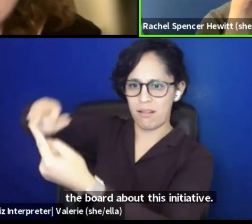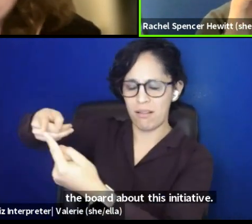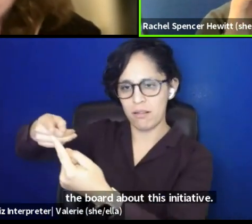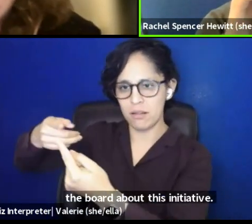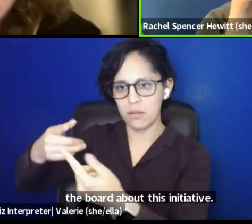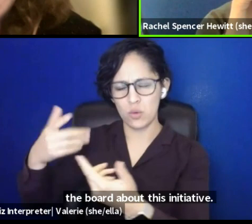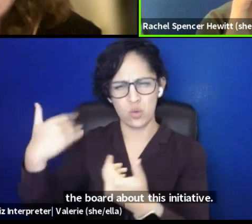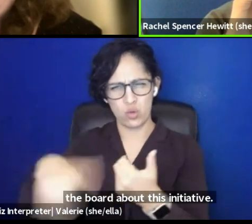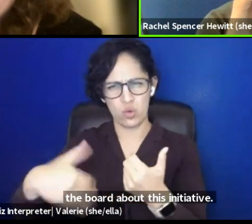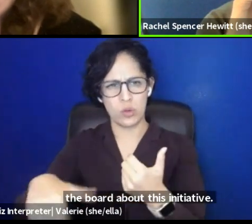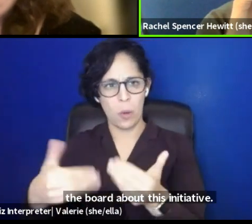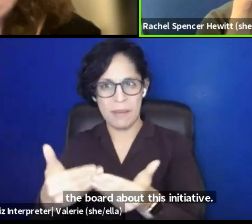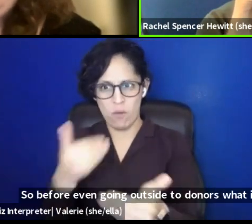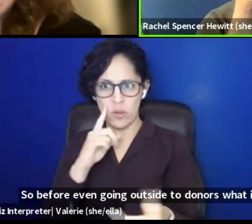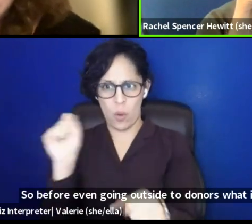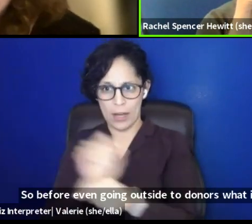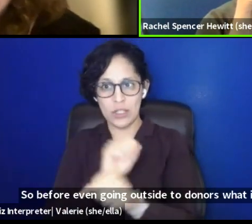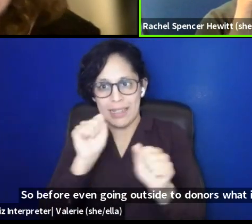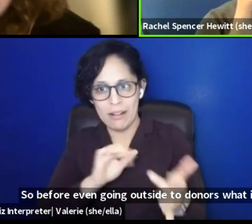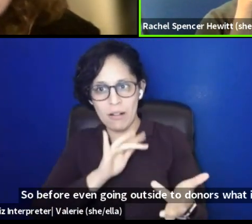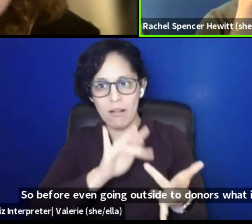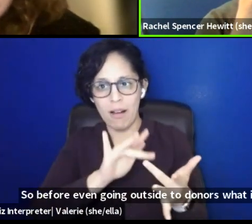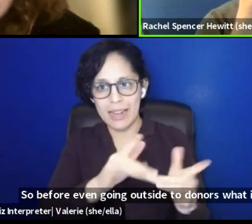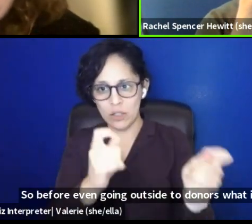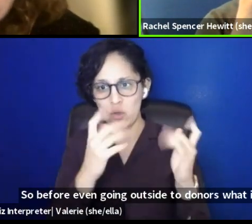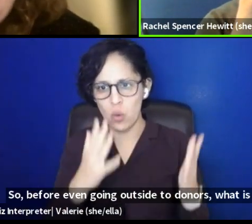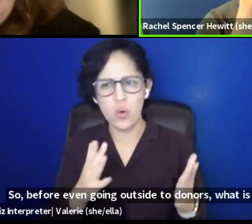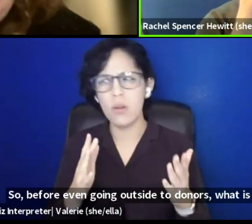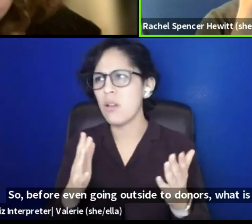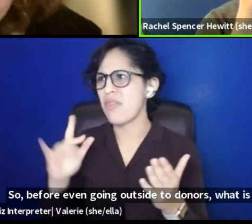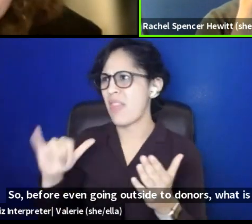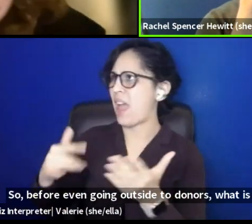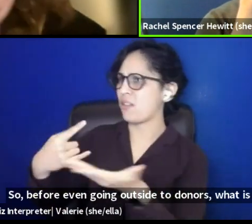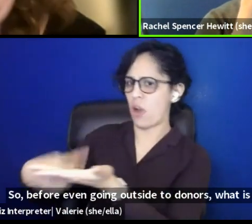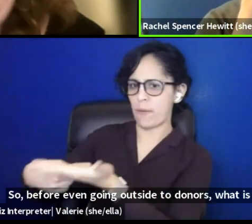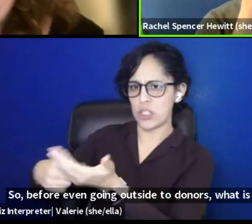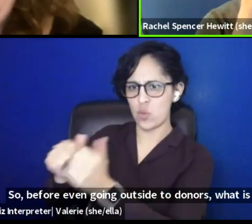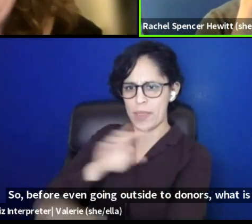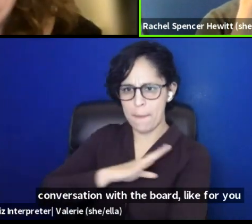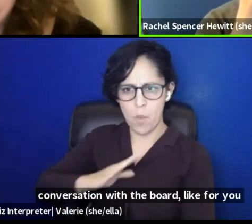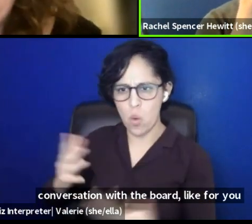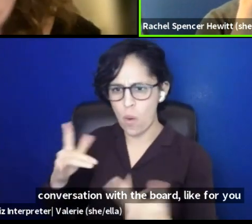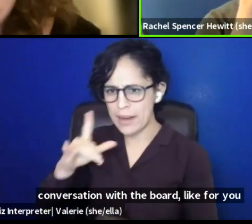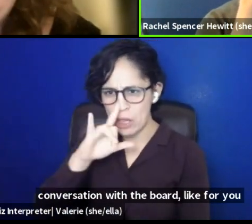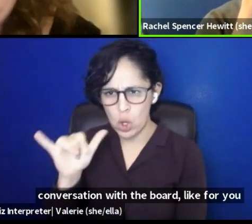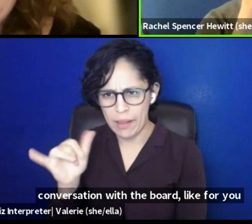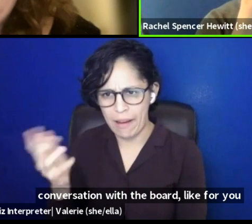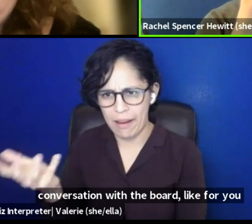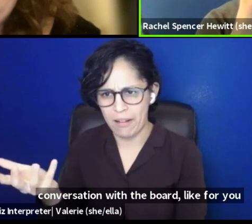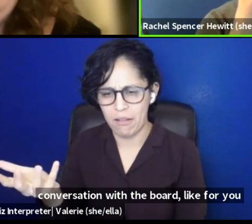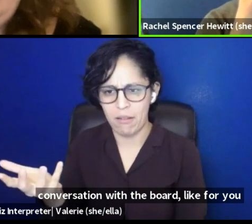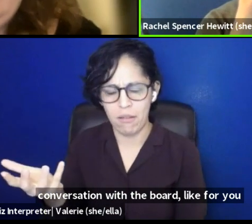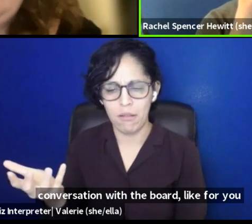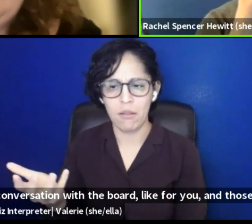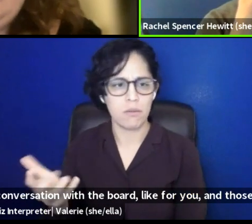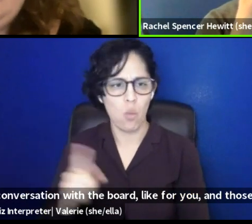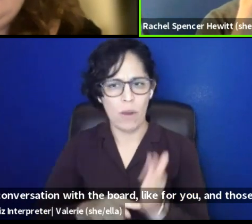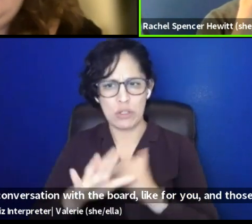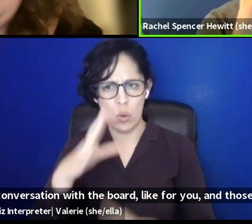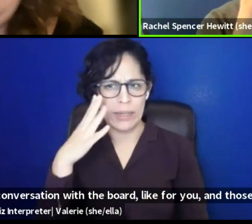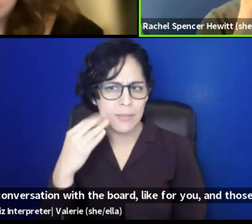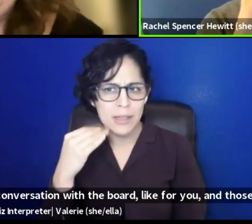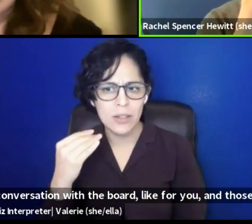donors, what is the conversation with the board, uh, like for you and, and those, those nuances?